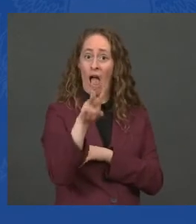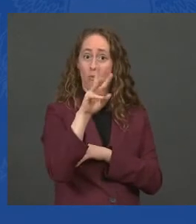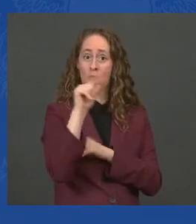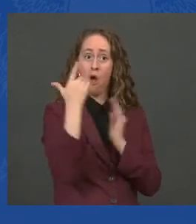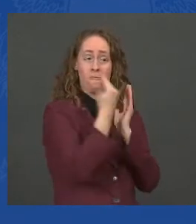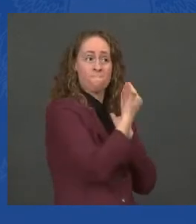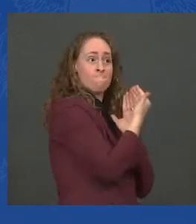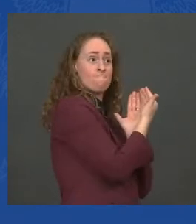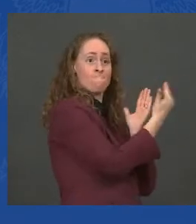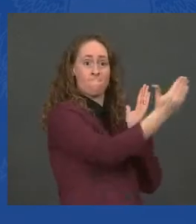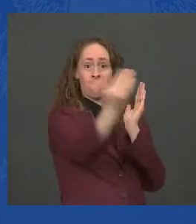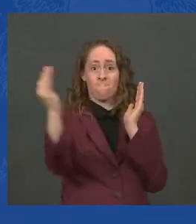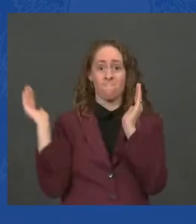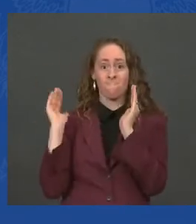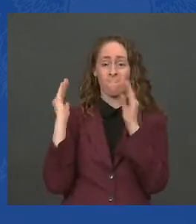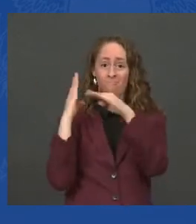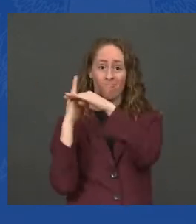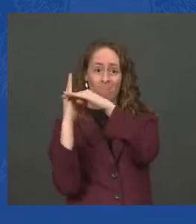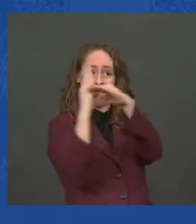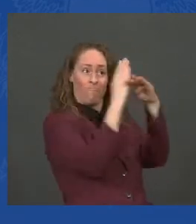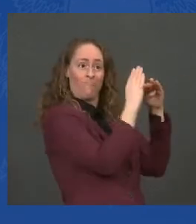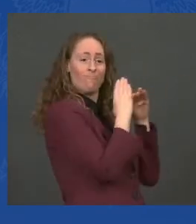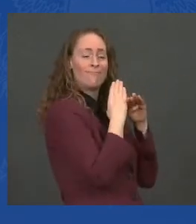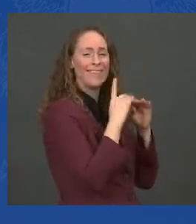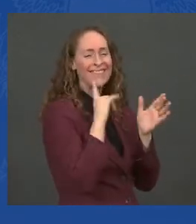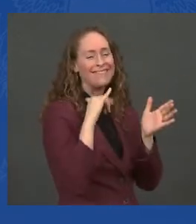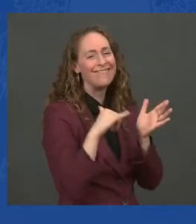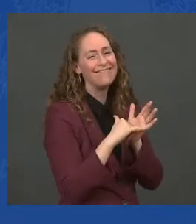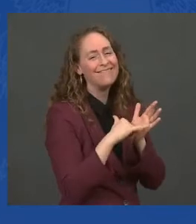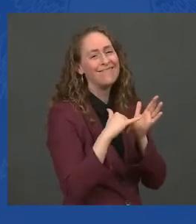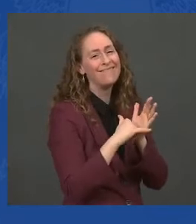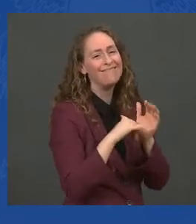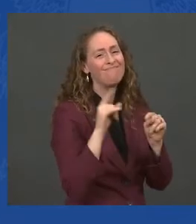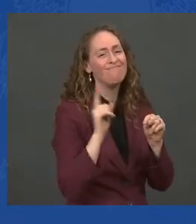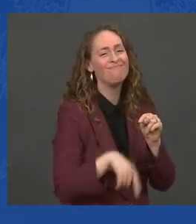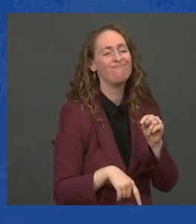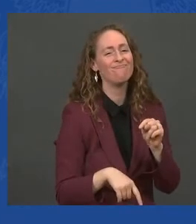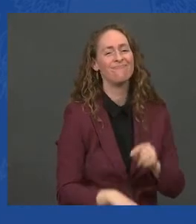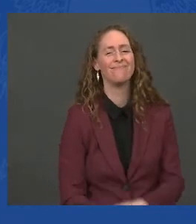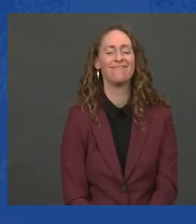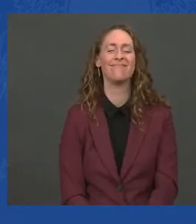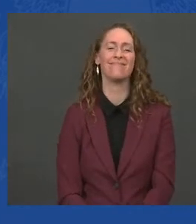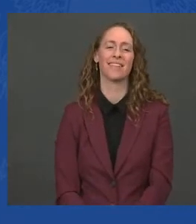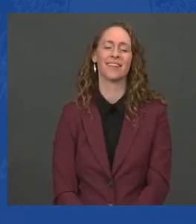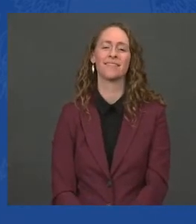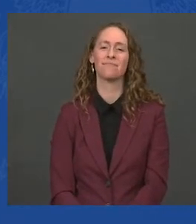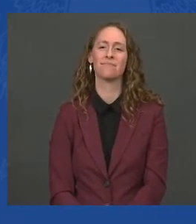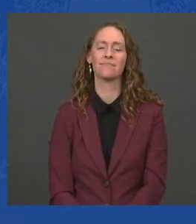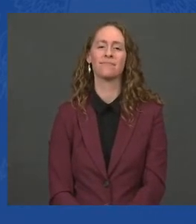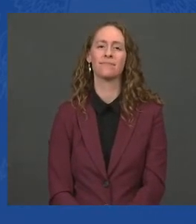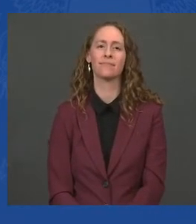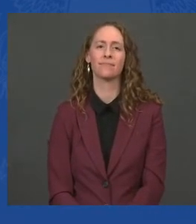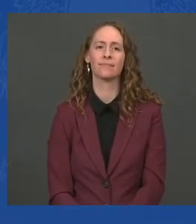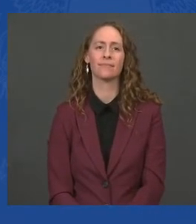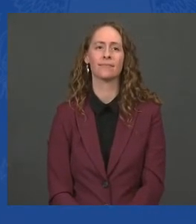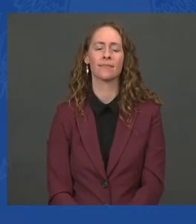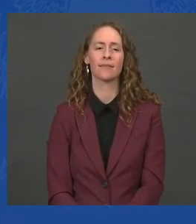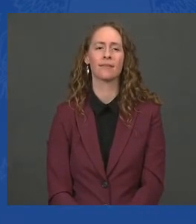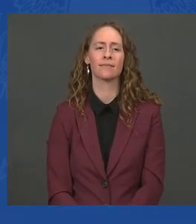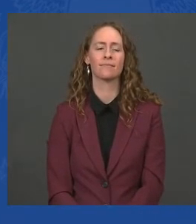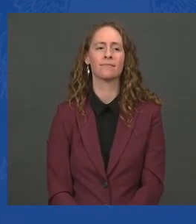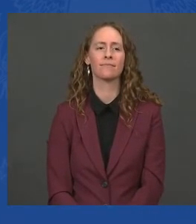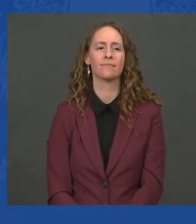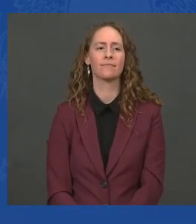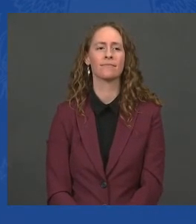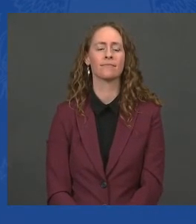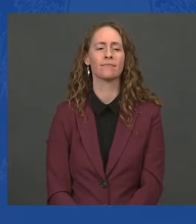there. And besides, that's one of the reasons why I know we get criticized, I get criticized for